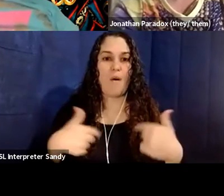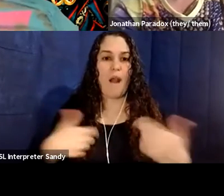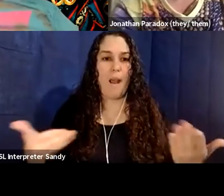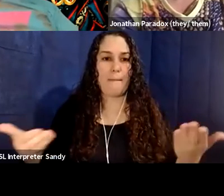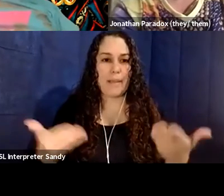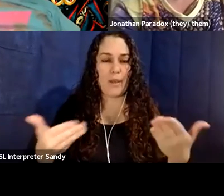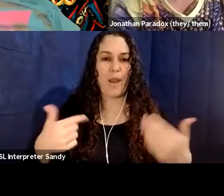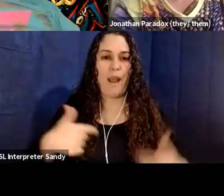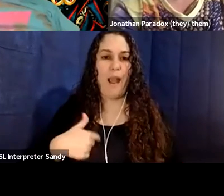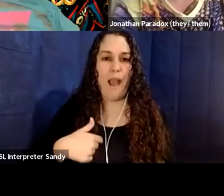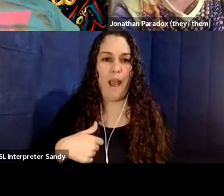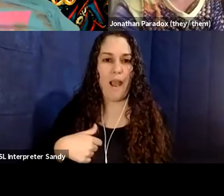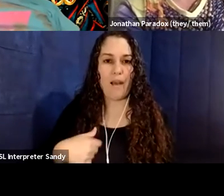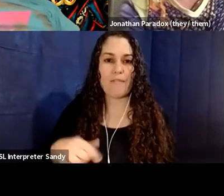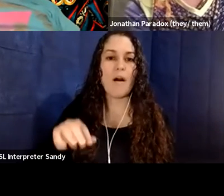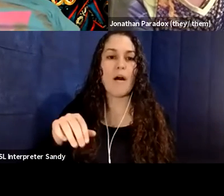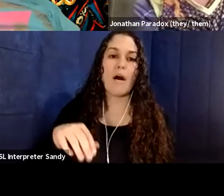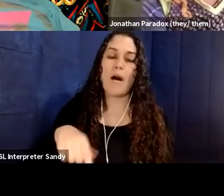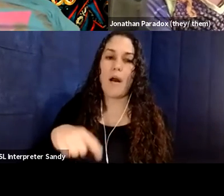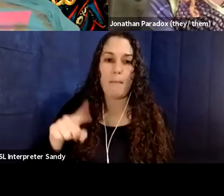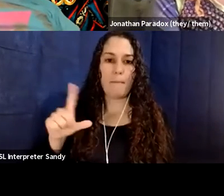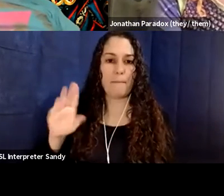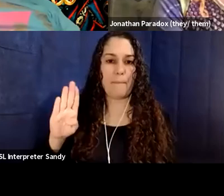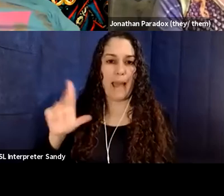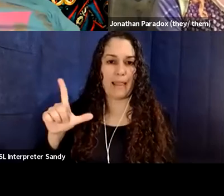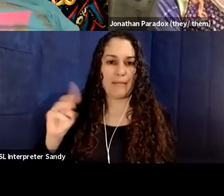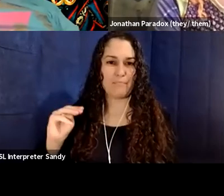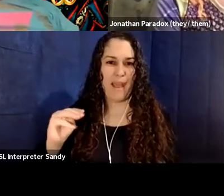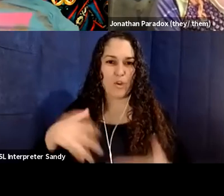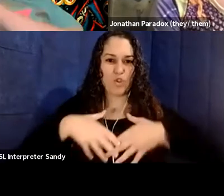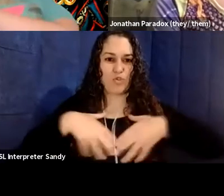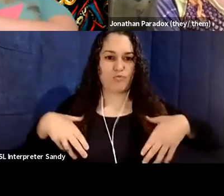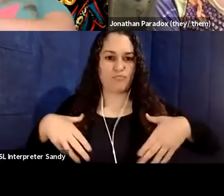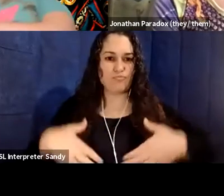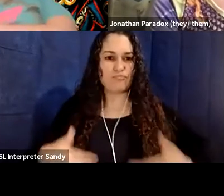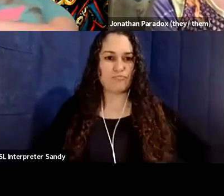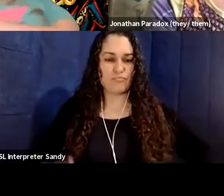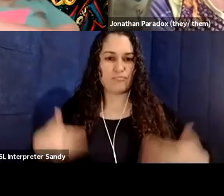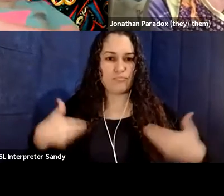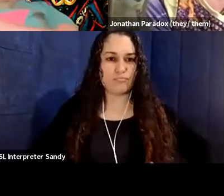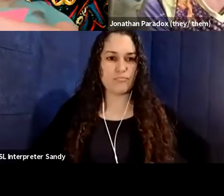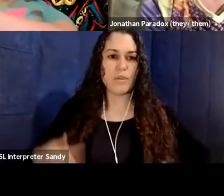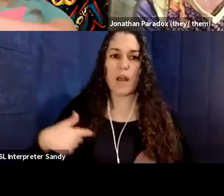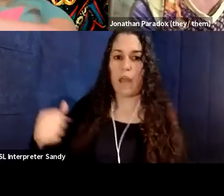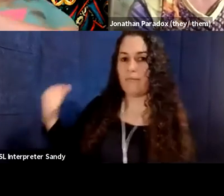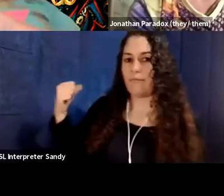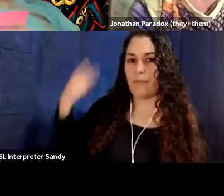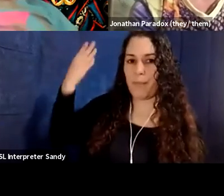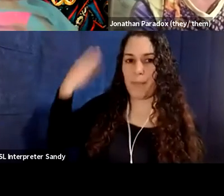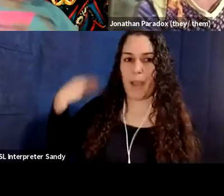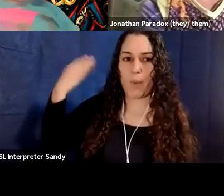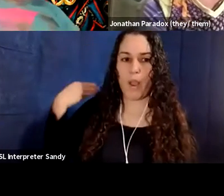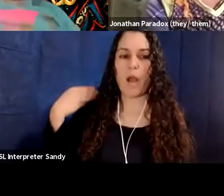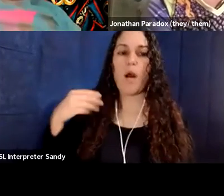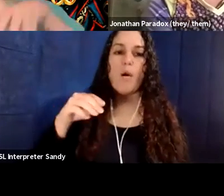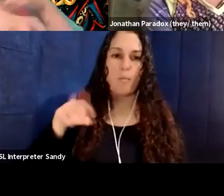I've got a black lives matter t-shirt on. Yes, I do. I've got a black lives matter sign in the background and I'm